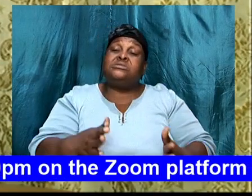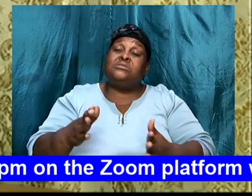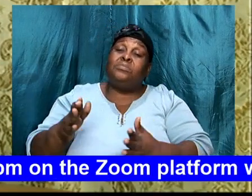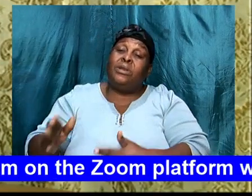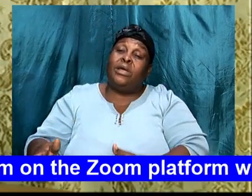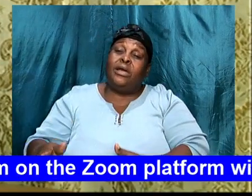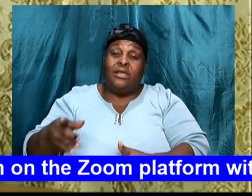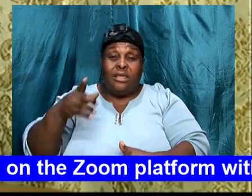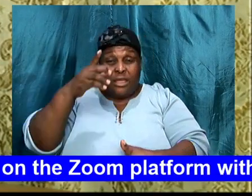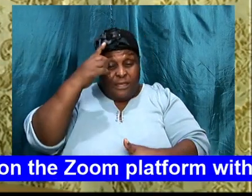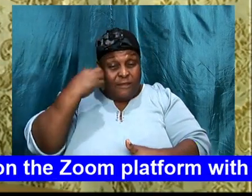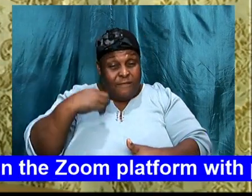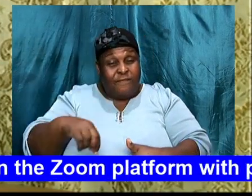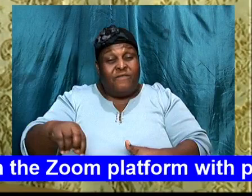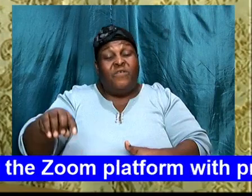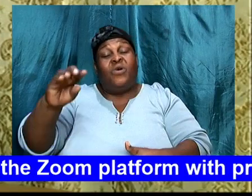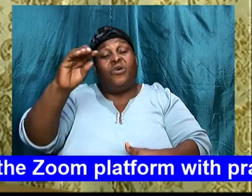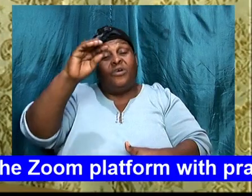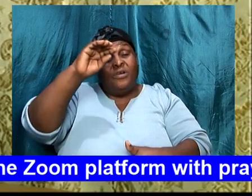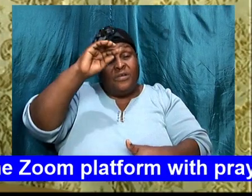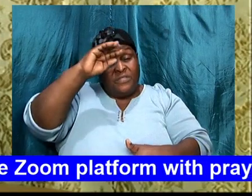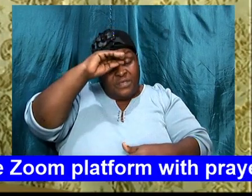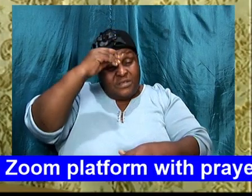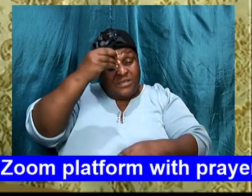for the seed, of the promise, did not change,